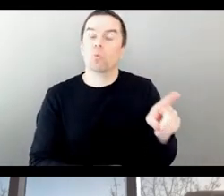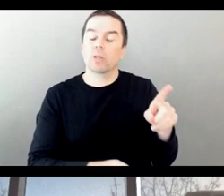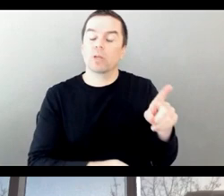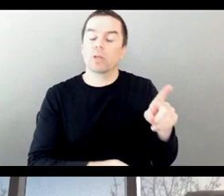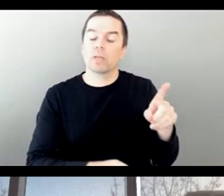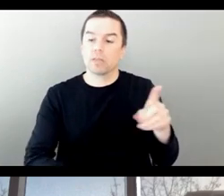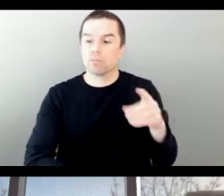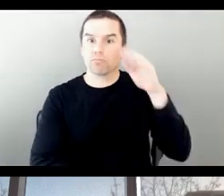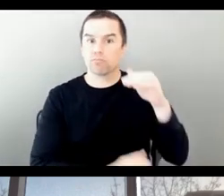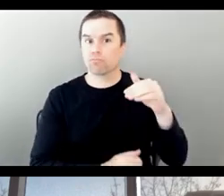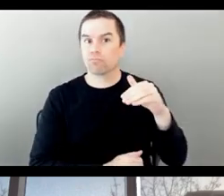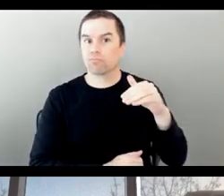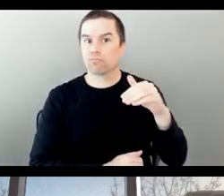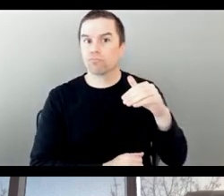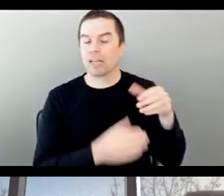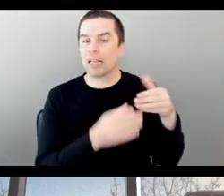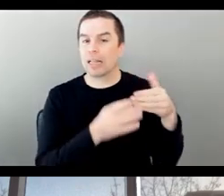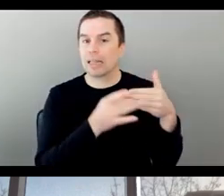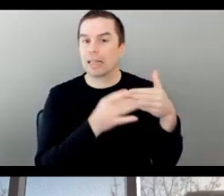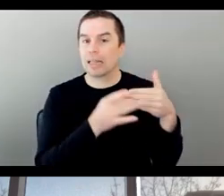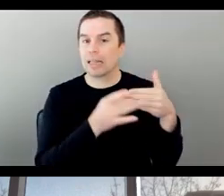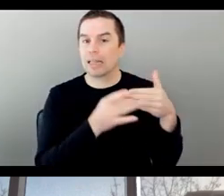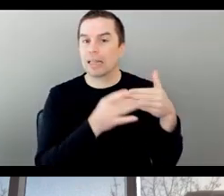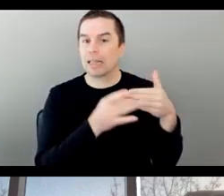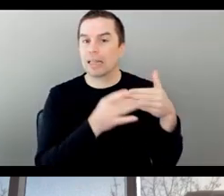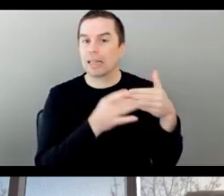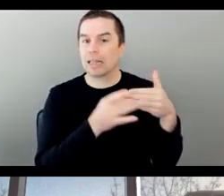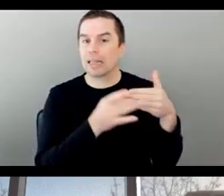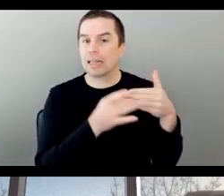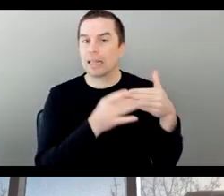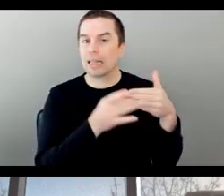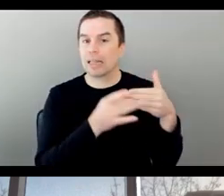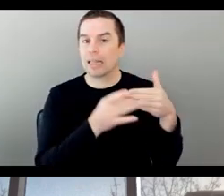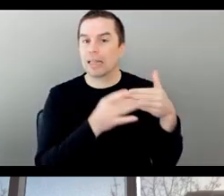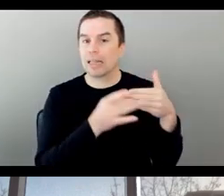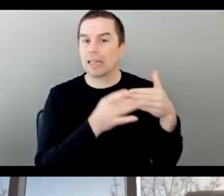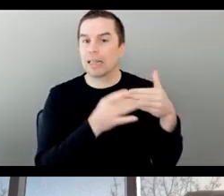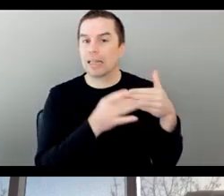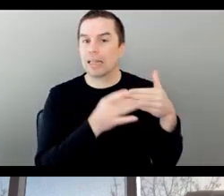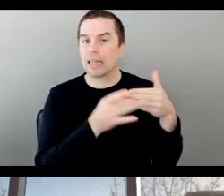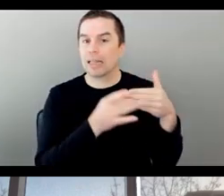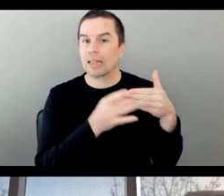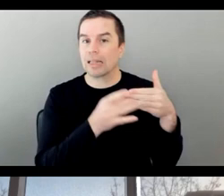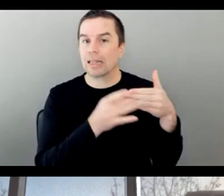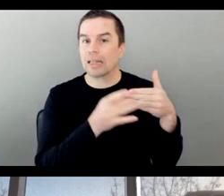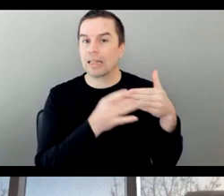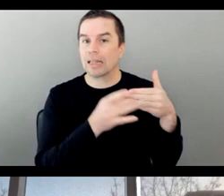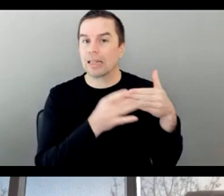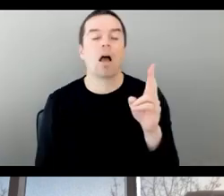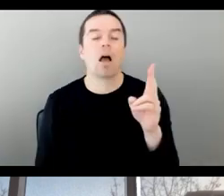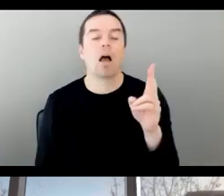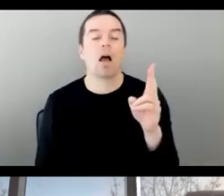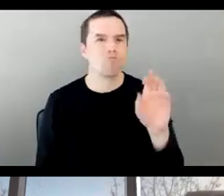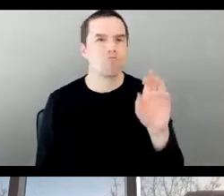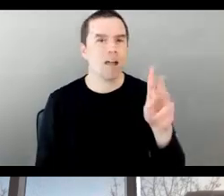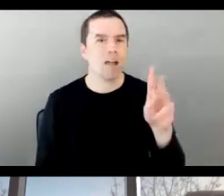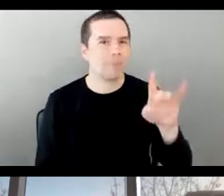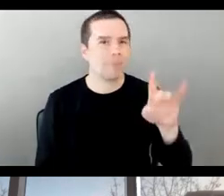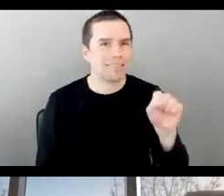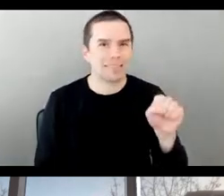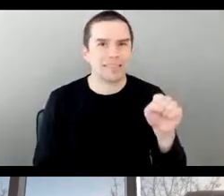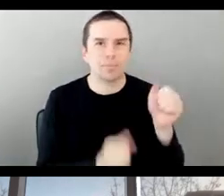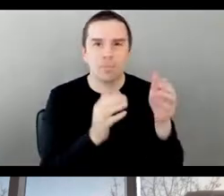who I've again had the privilege of not only spending time with in Maranello, but also at some of the races, you know, and obviously he's